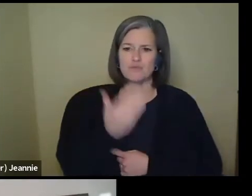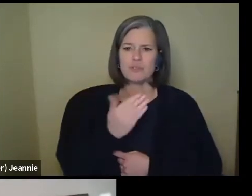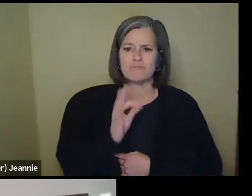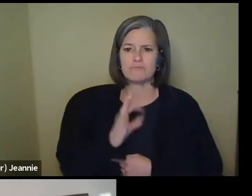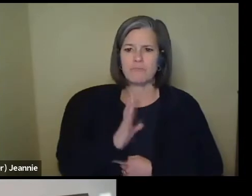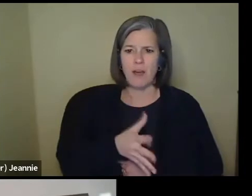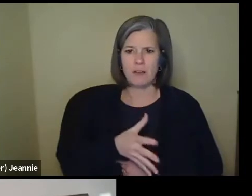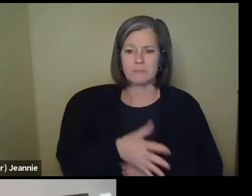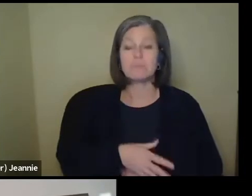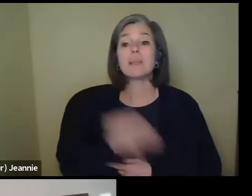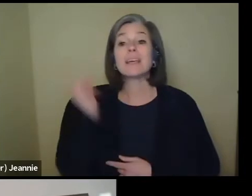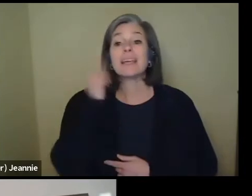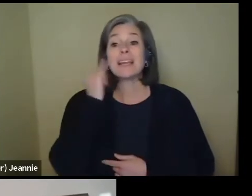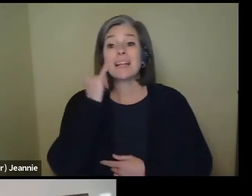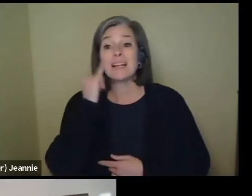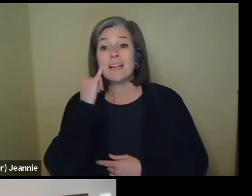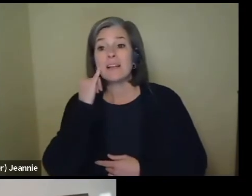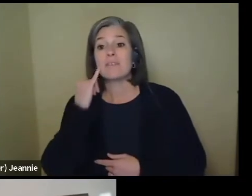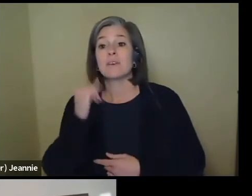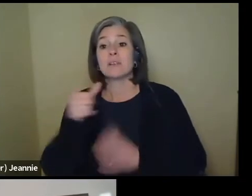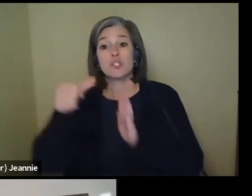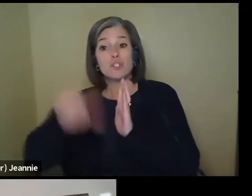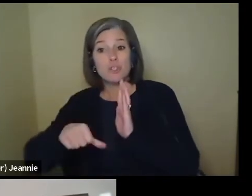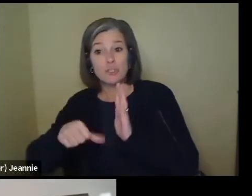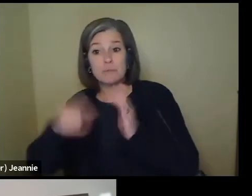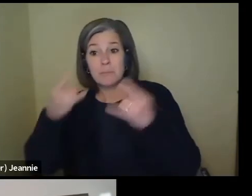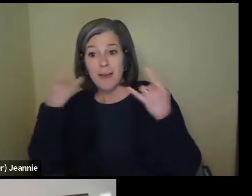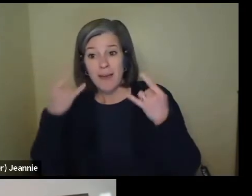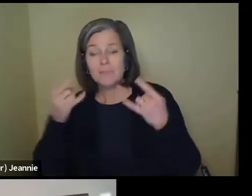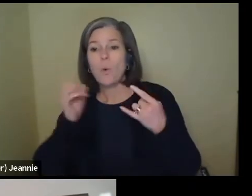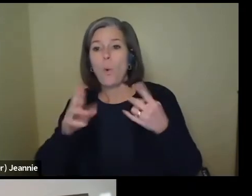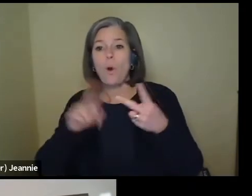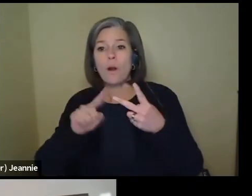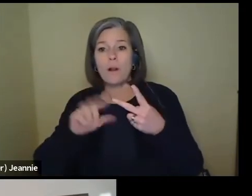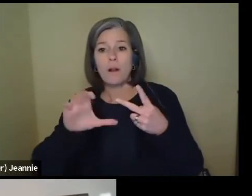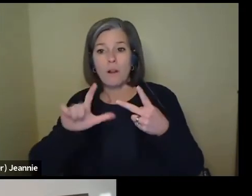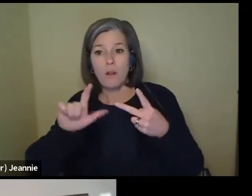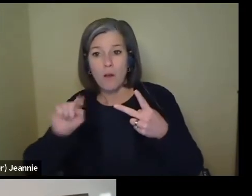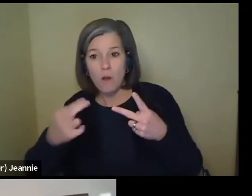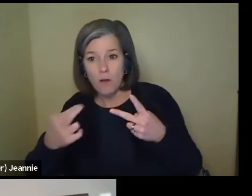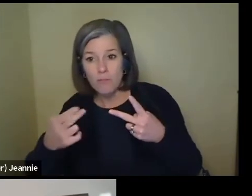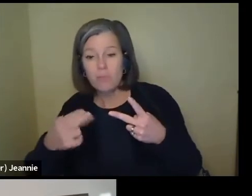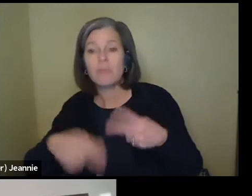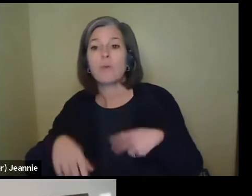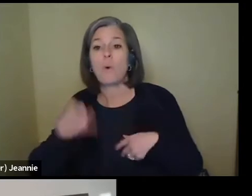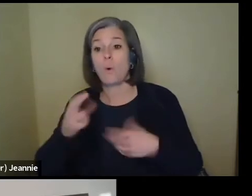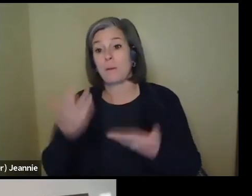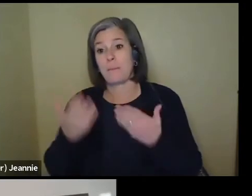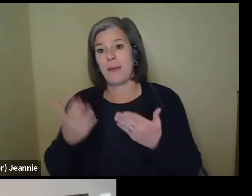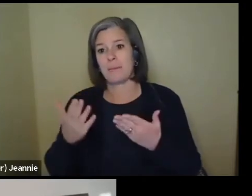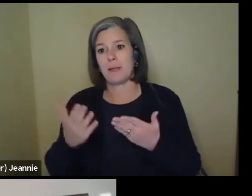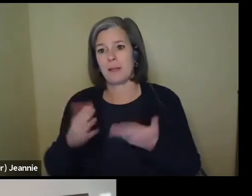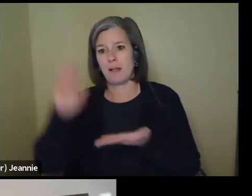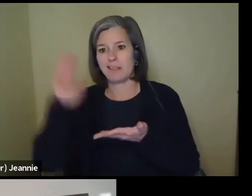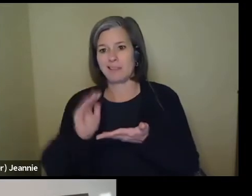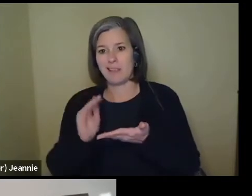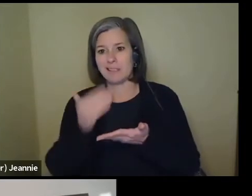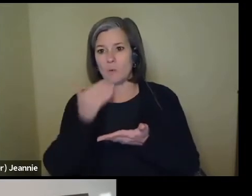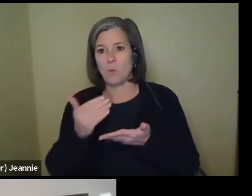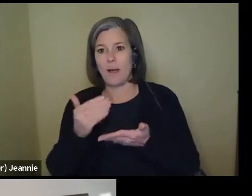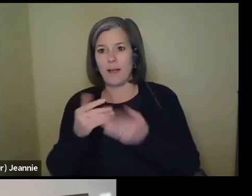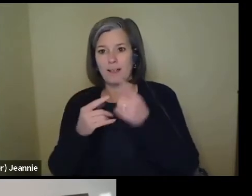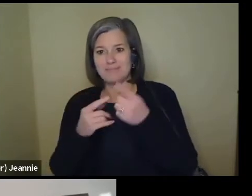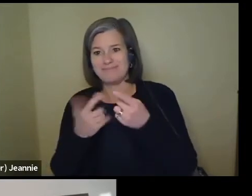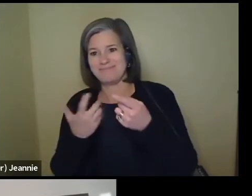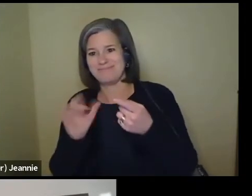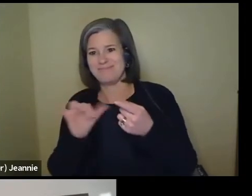with a surgical mask or cloth mask or maybe a less well-fitting cloth mask like this one,